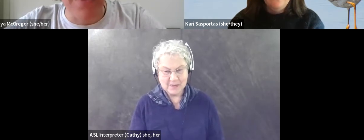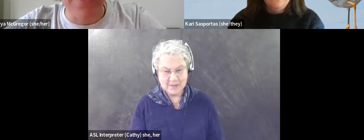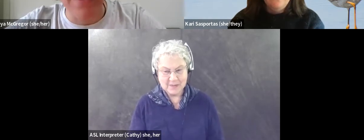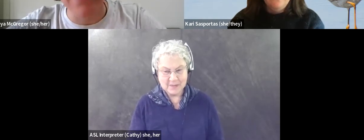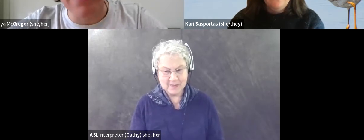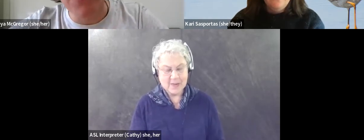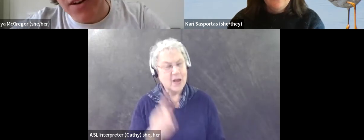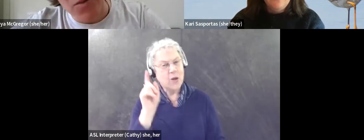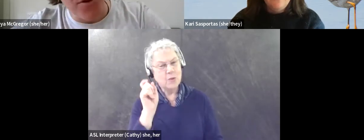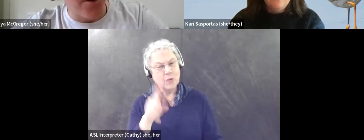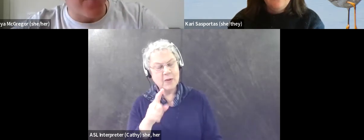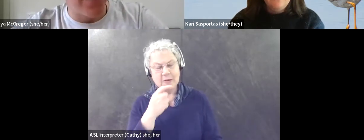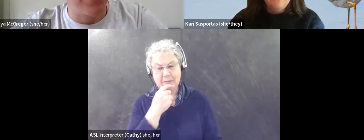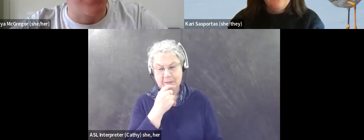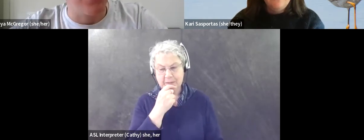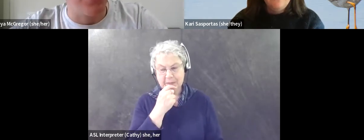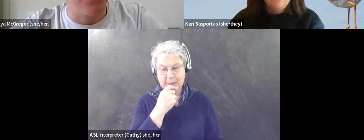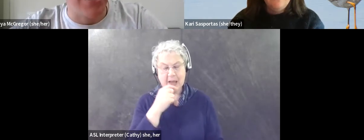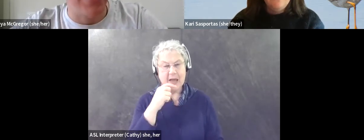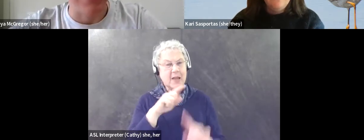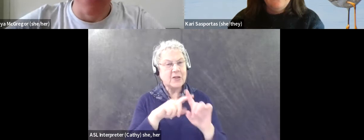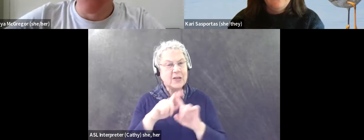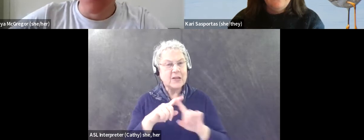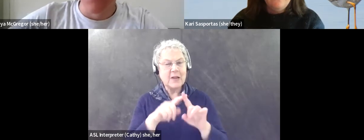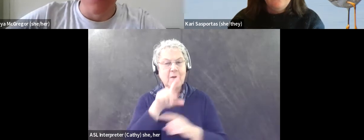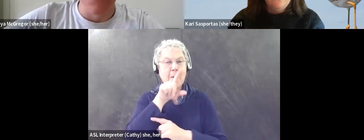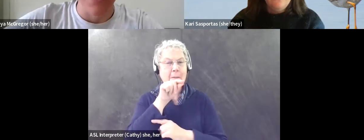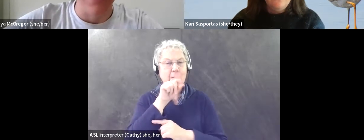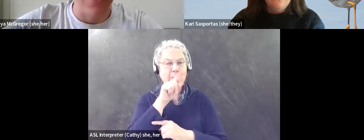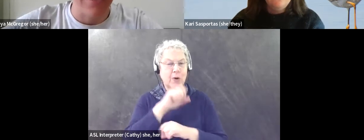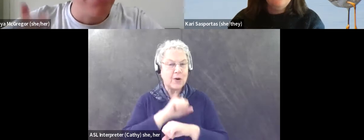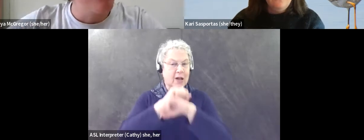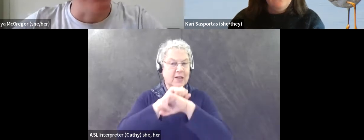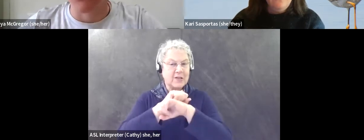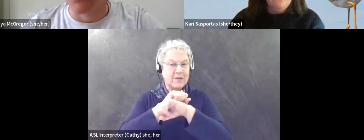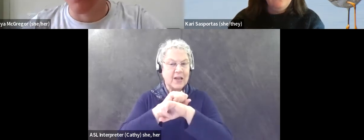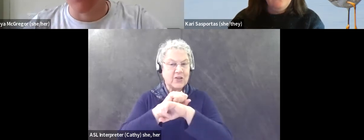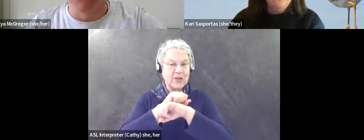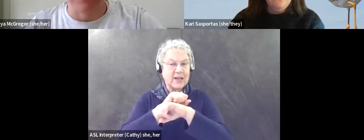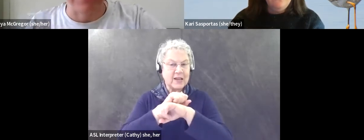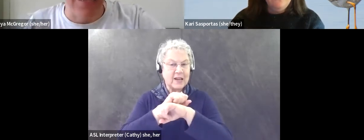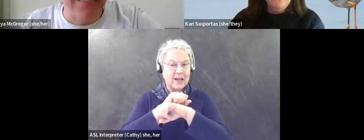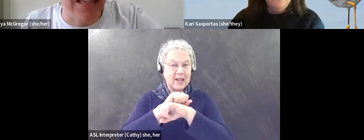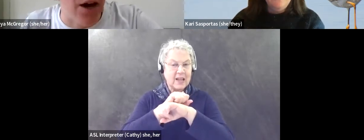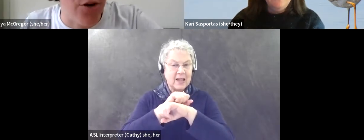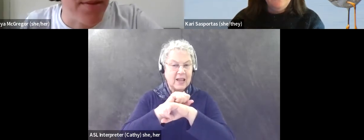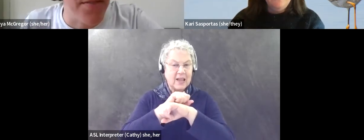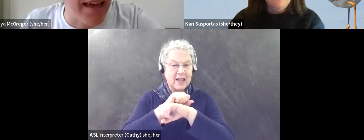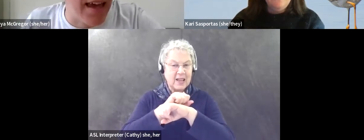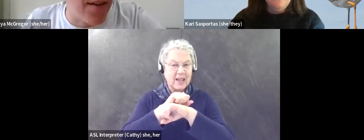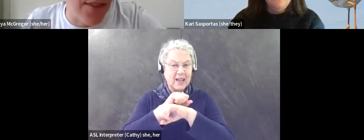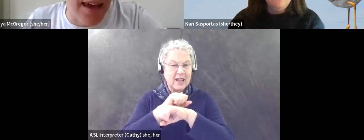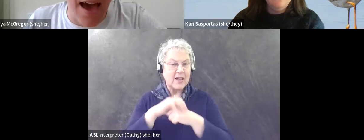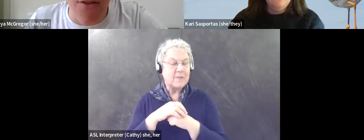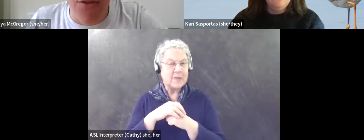what about there's, there's various bird conservation initiatives that, that anyone can participate in, like installing bird friendly glass in their homes.